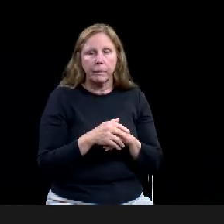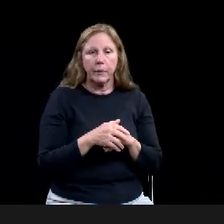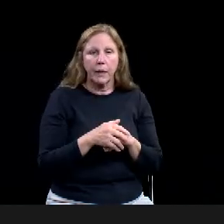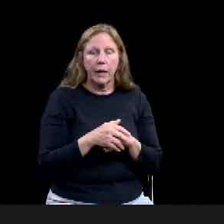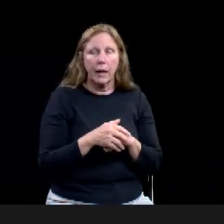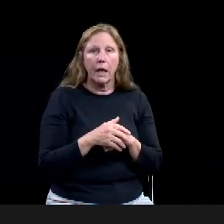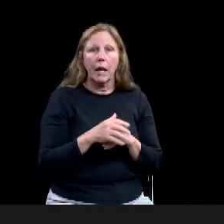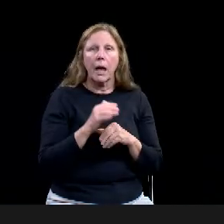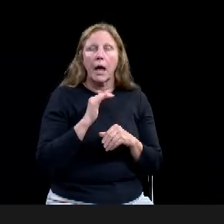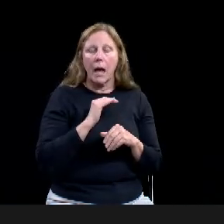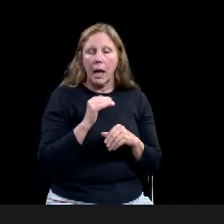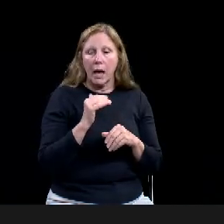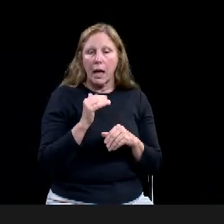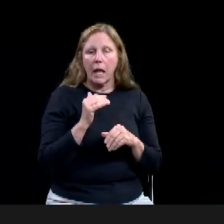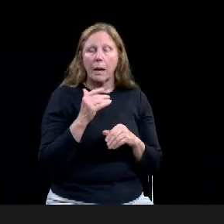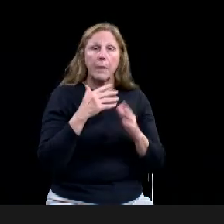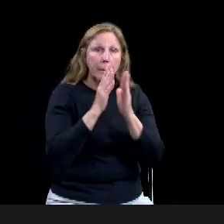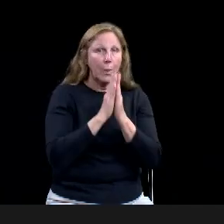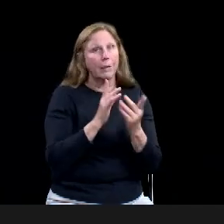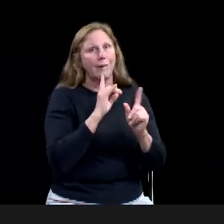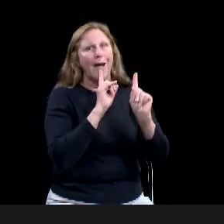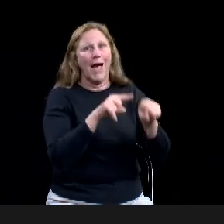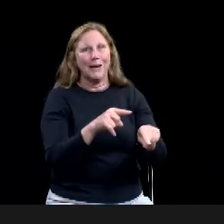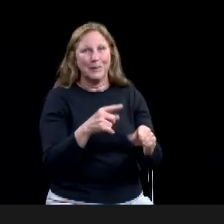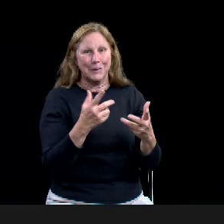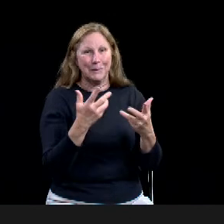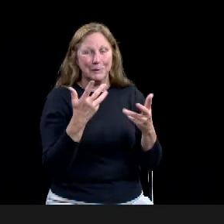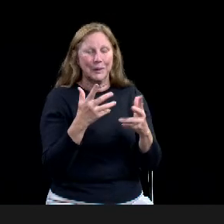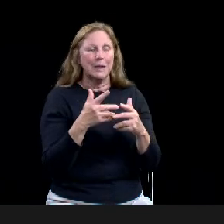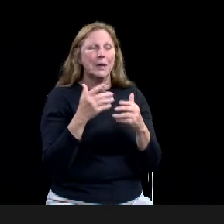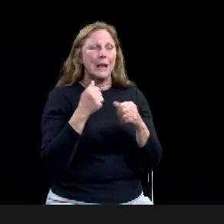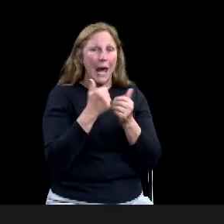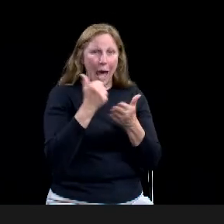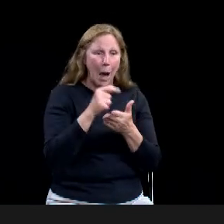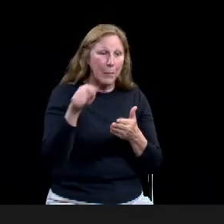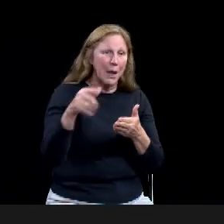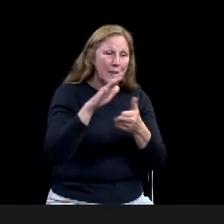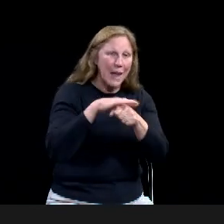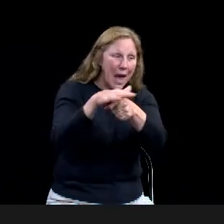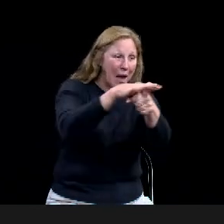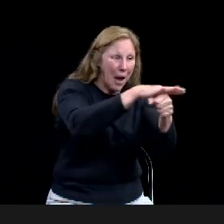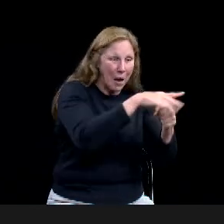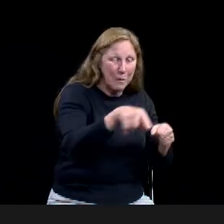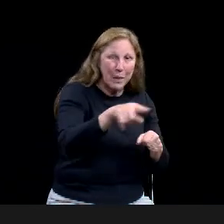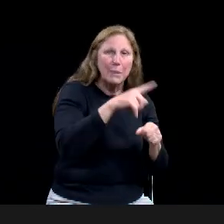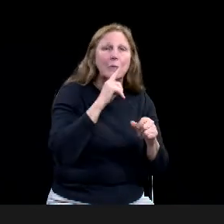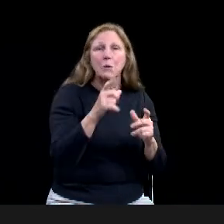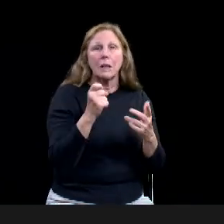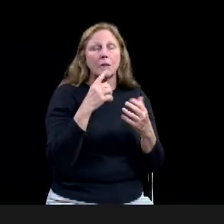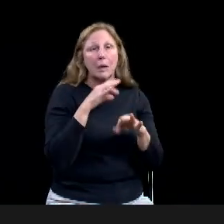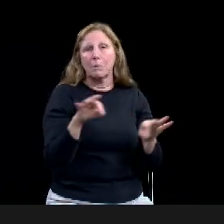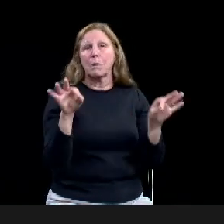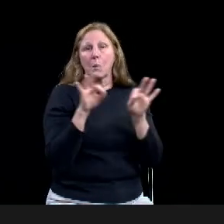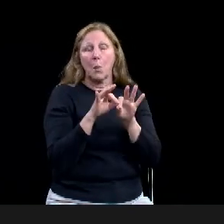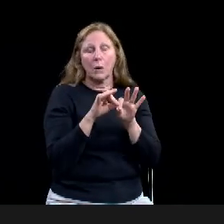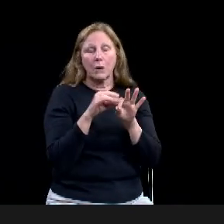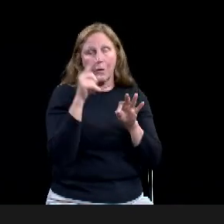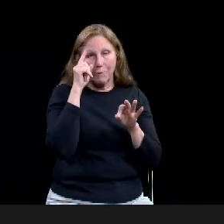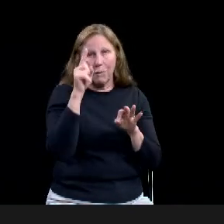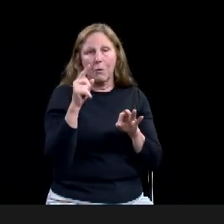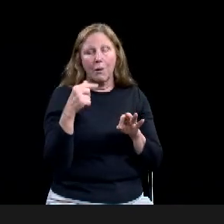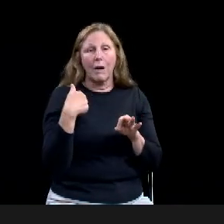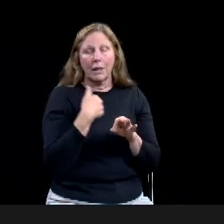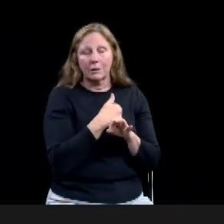structure for councilmen to, uh, I don't think I've missed a neighborhood association meeting and I've got several established ones, West highway